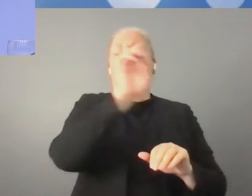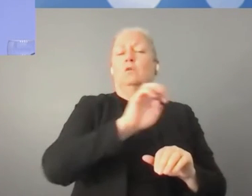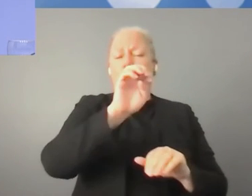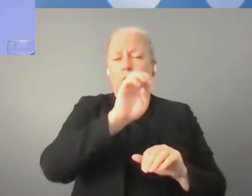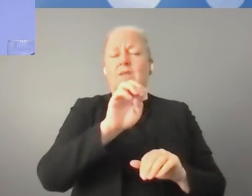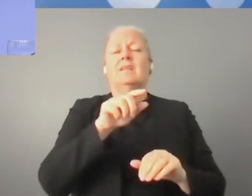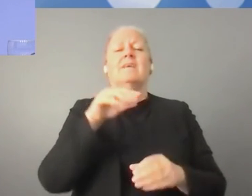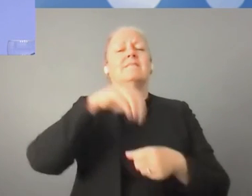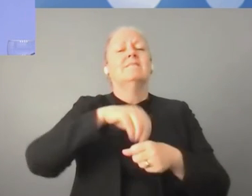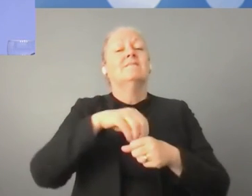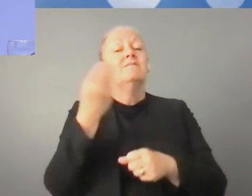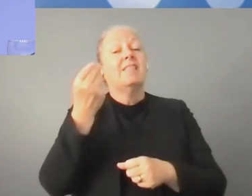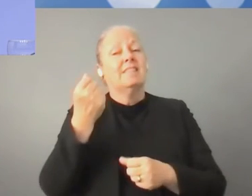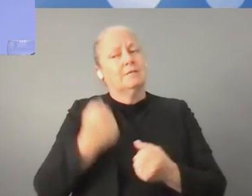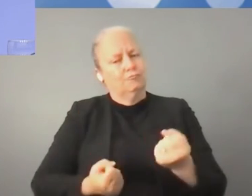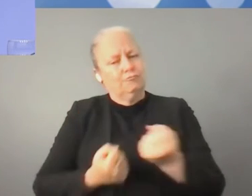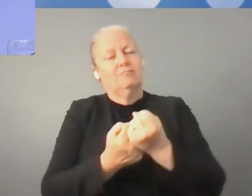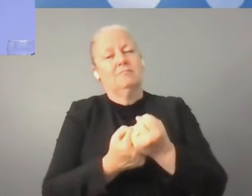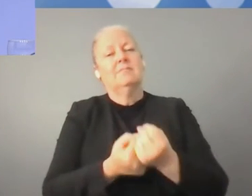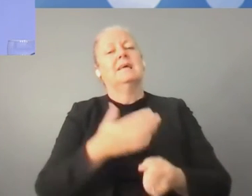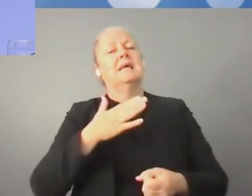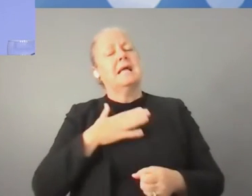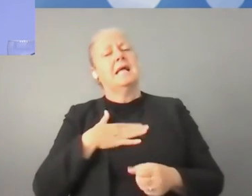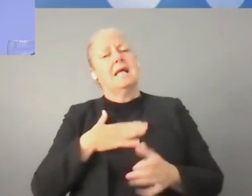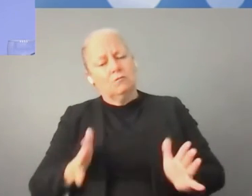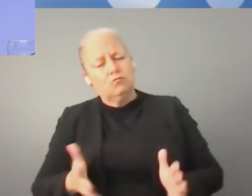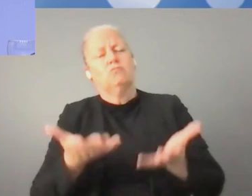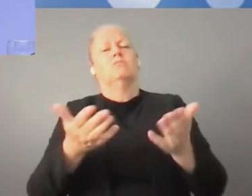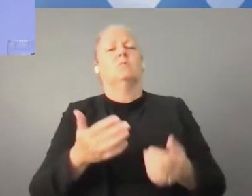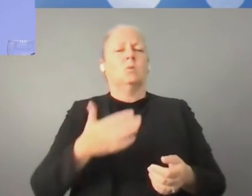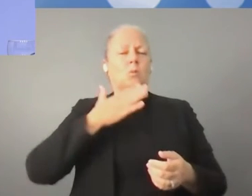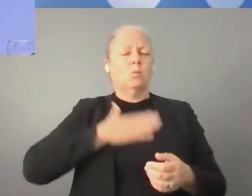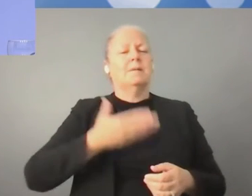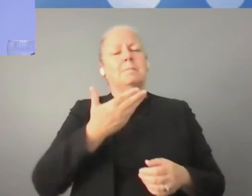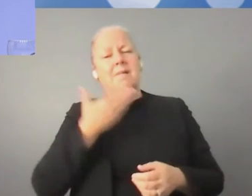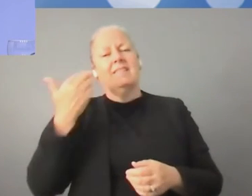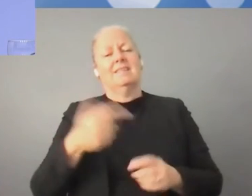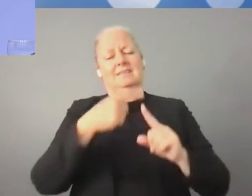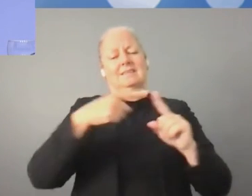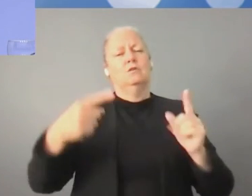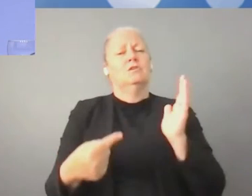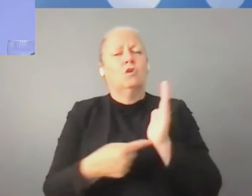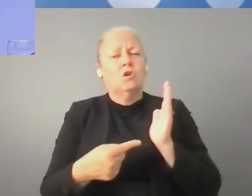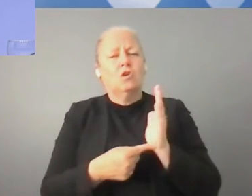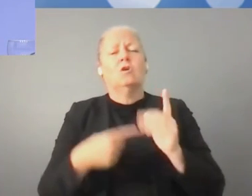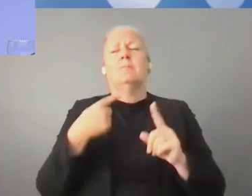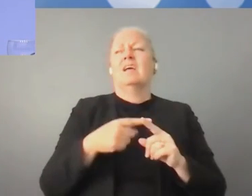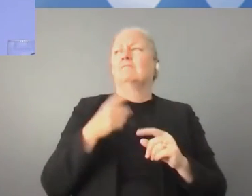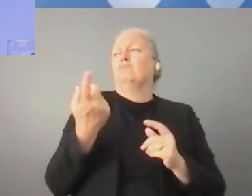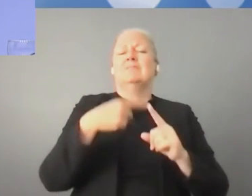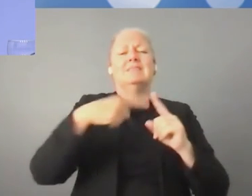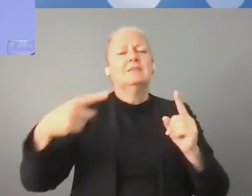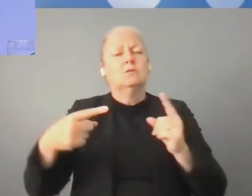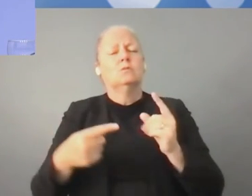believe that our continuous effort to better capitalize on digital technologies and digital skills will bring